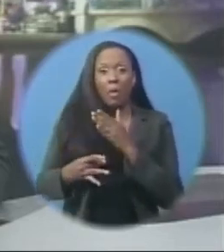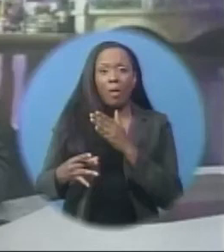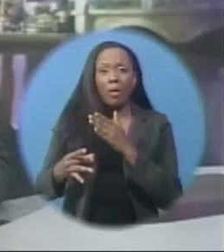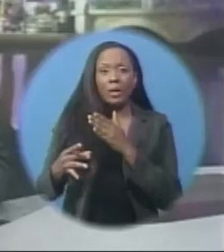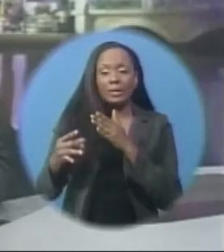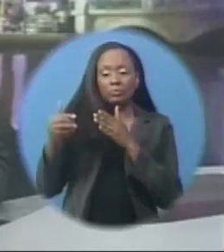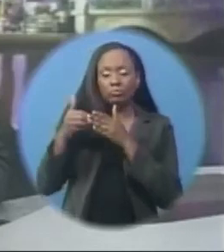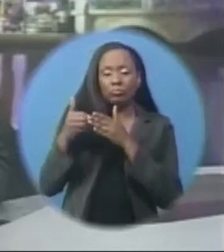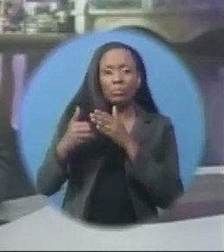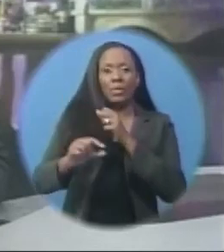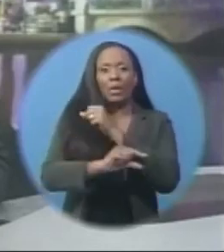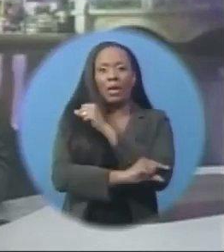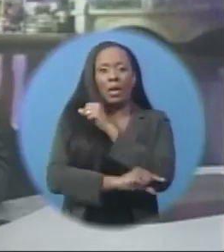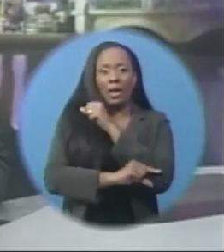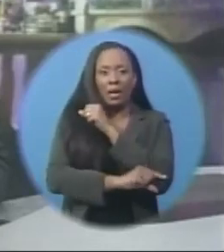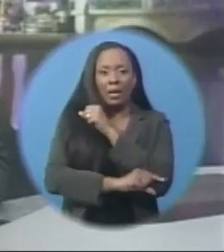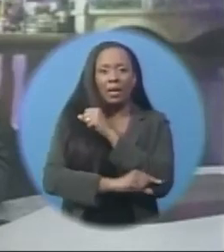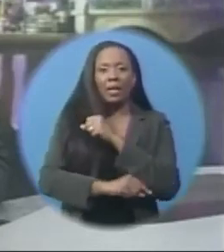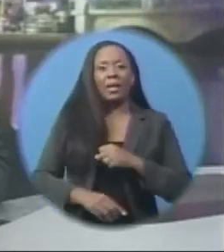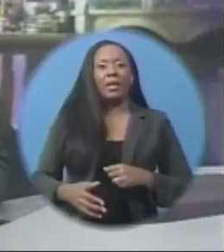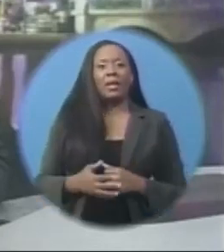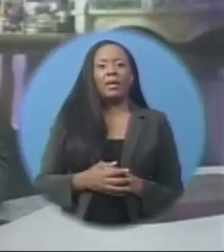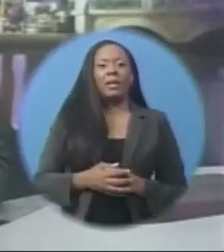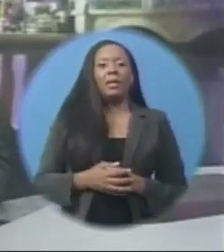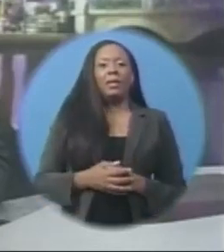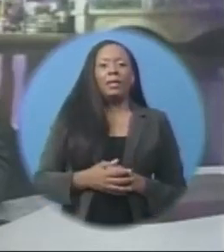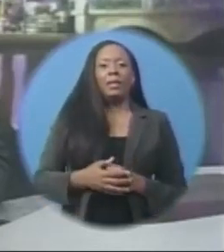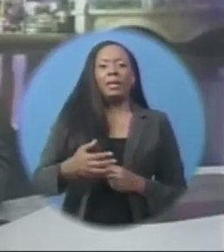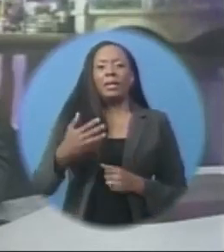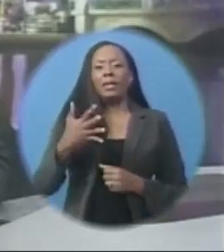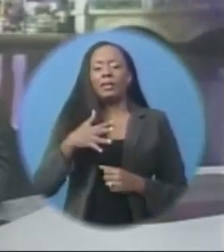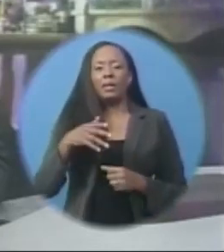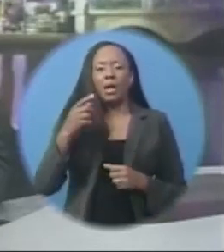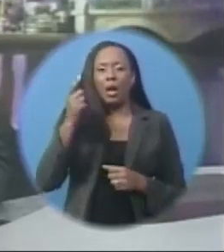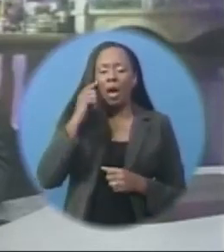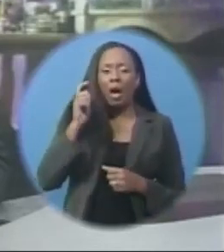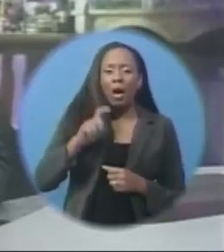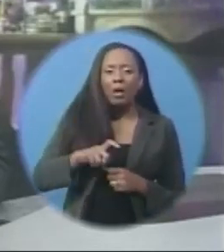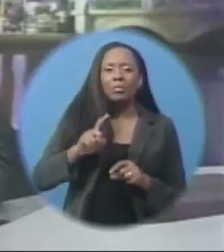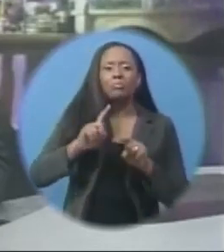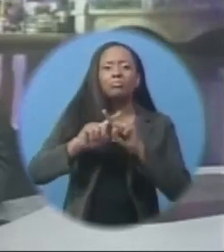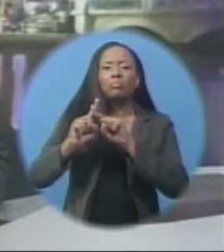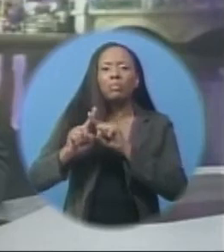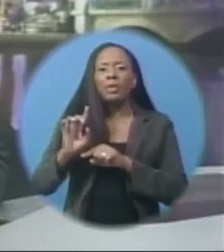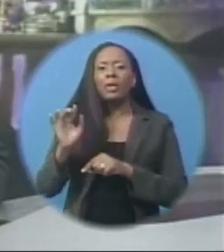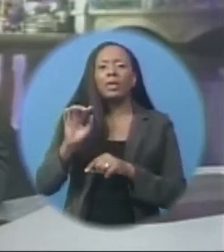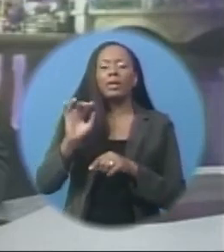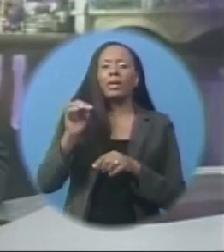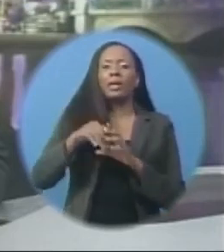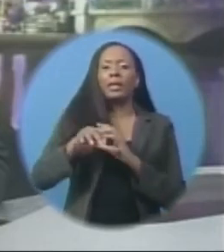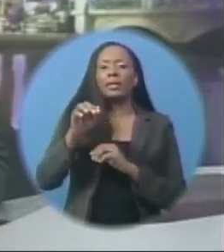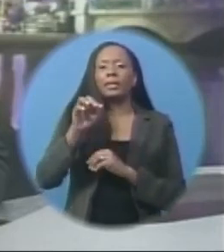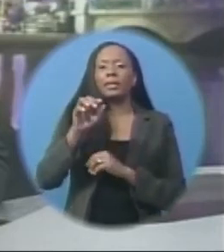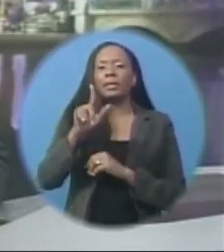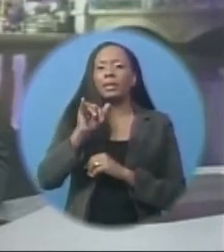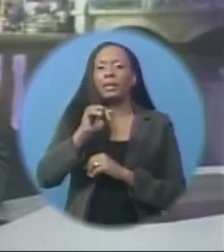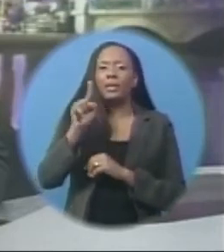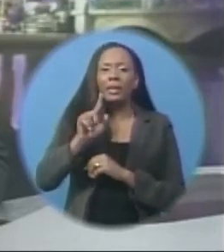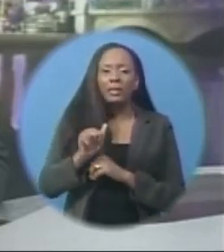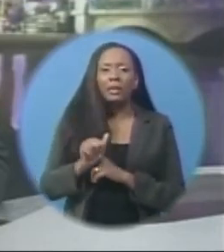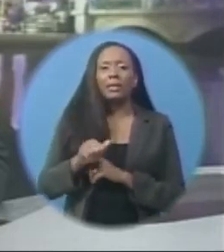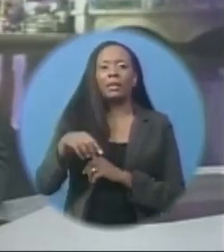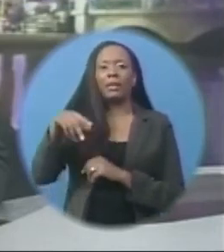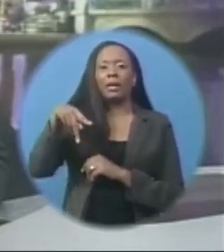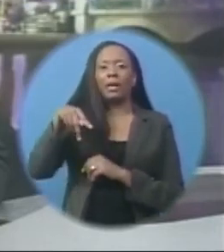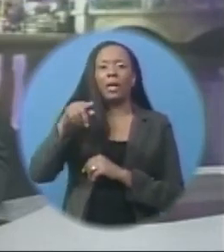ExxonMobil's latest discovery to date in Guyana Adding to previous discoveries at Liza, Payara, Snoic and Liza